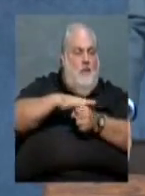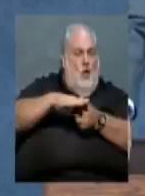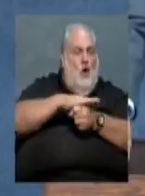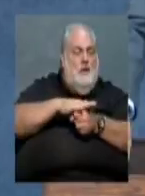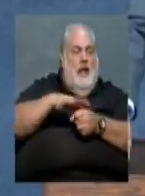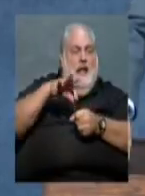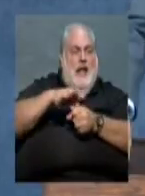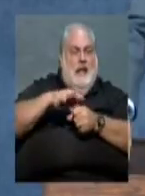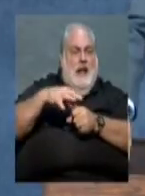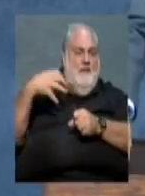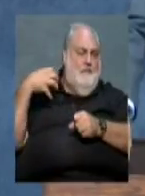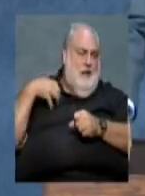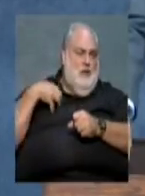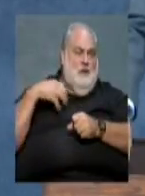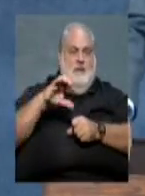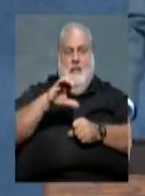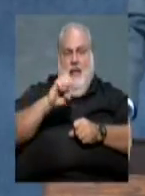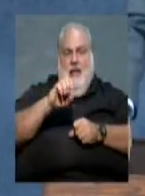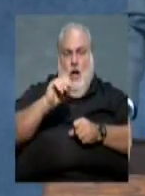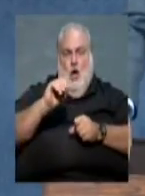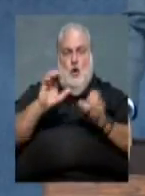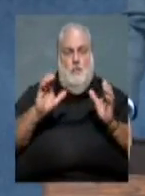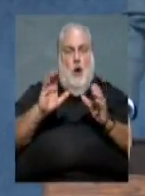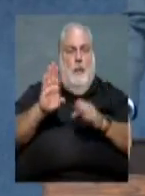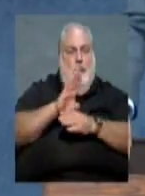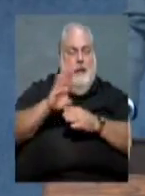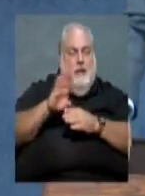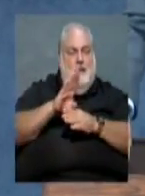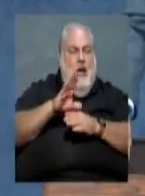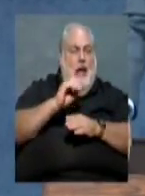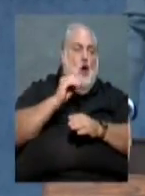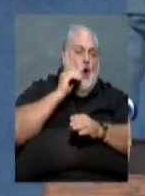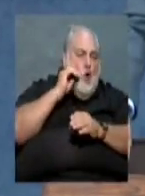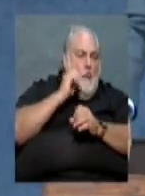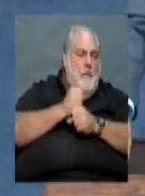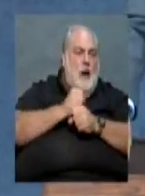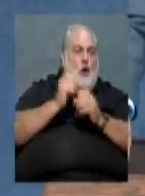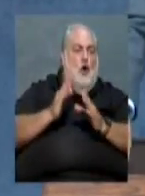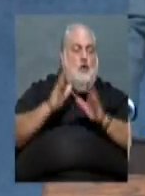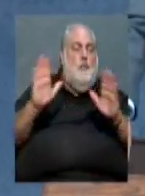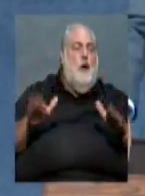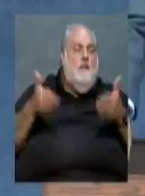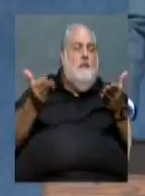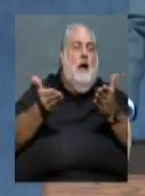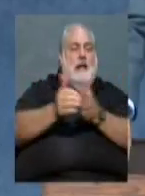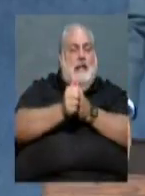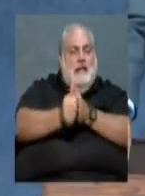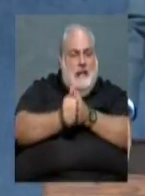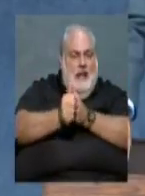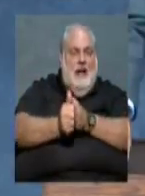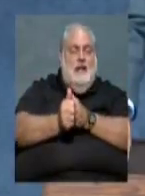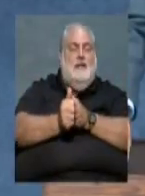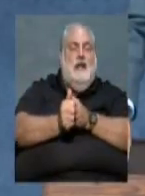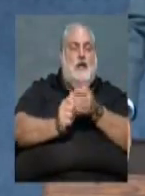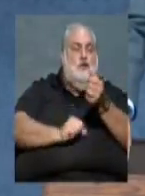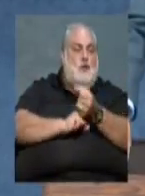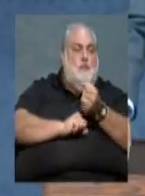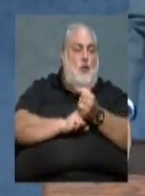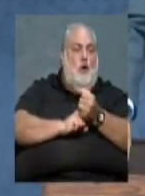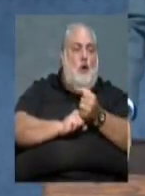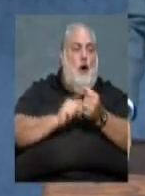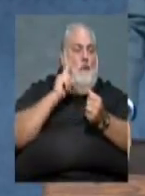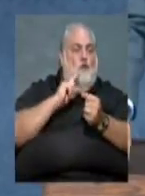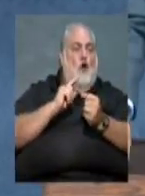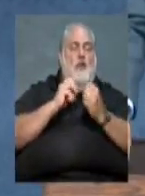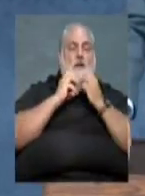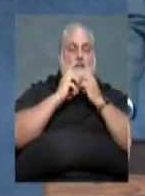CEOs, small business owners, entrepreneurs, and homemakers, who provide leadership, guidance, and support of the values which